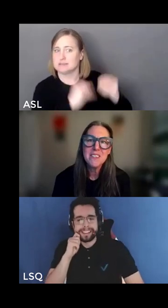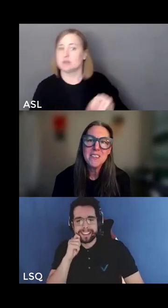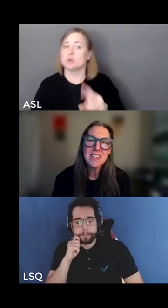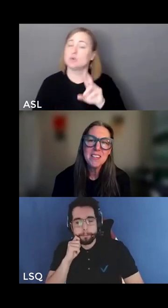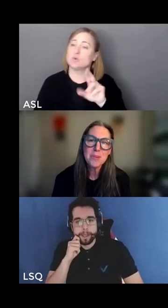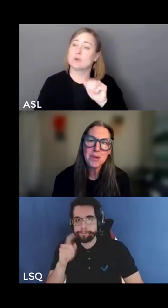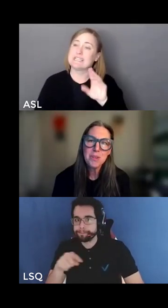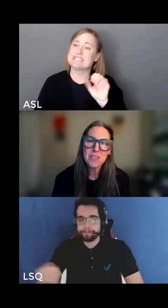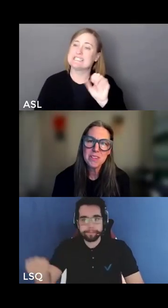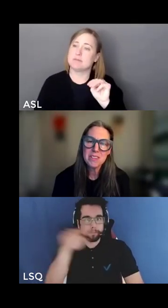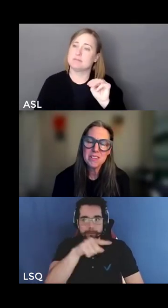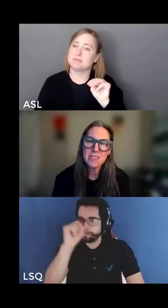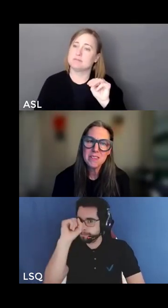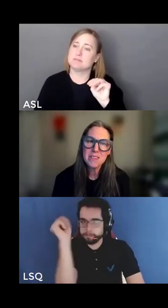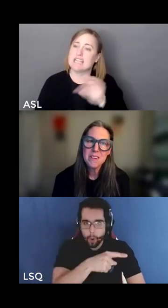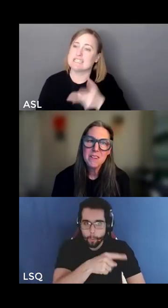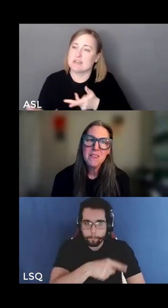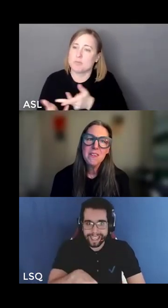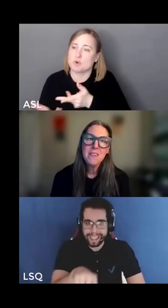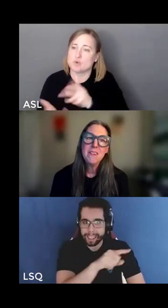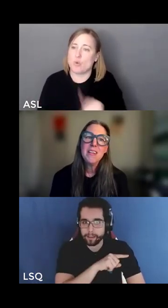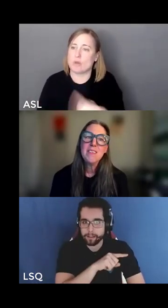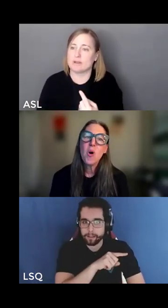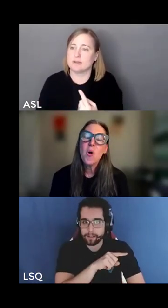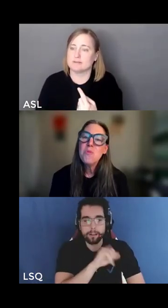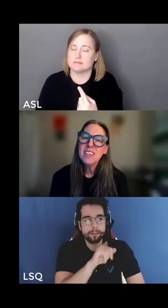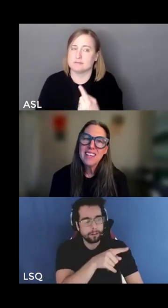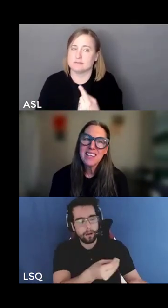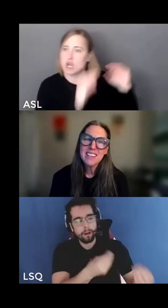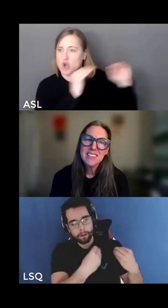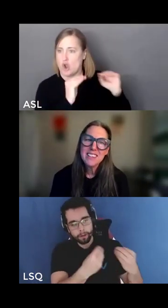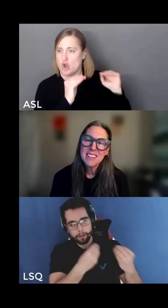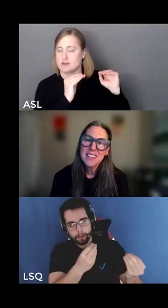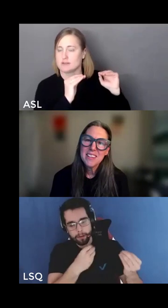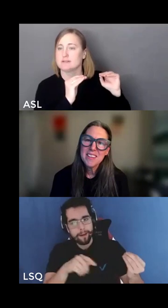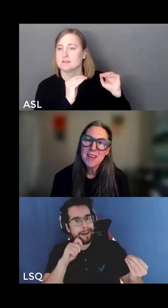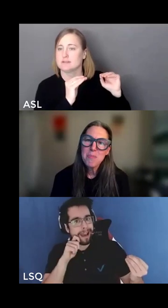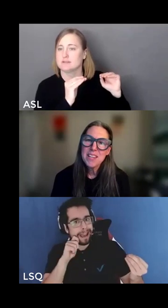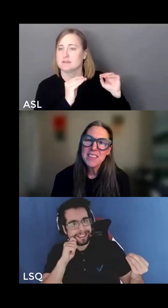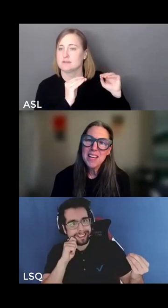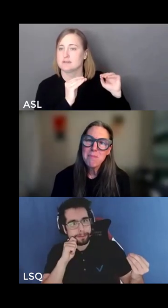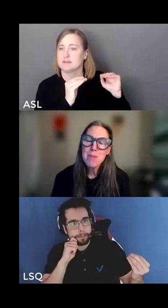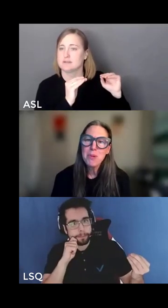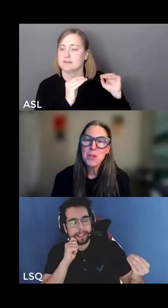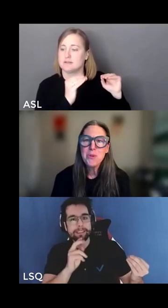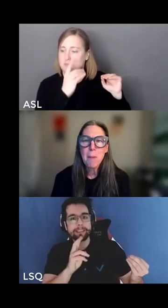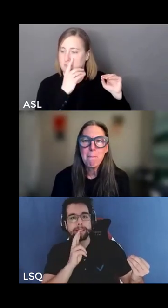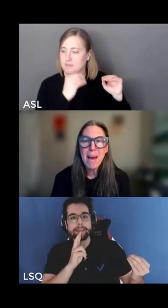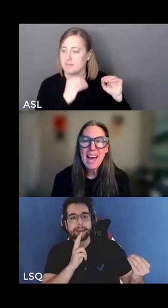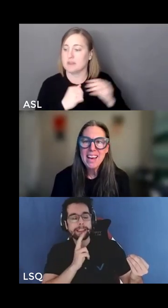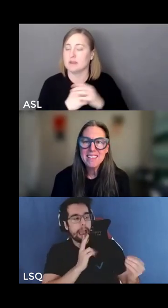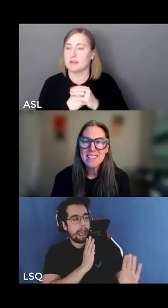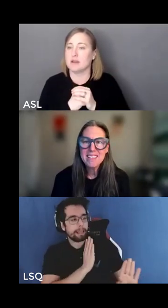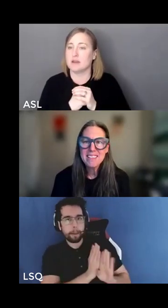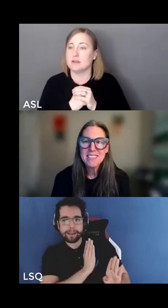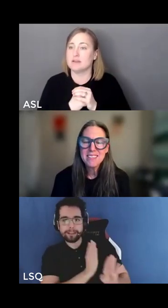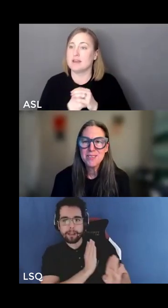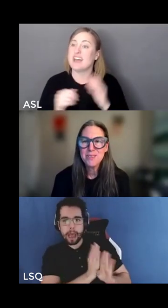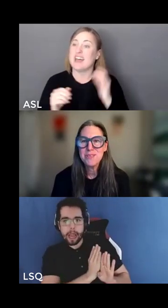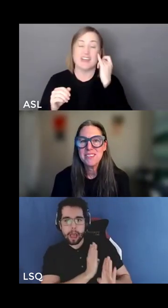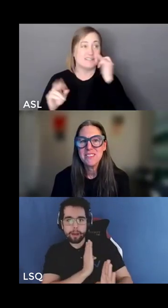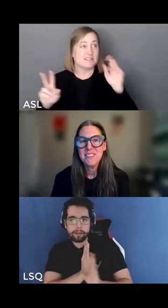interpersonal is only something that people who are bad